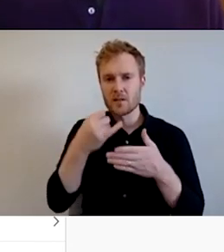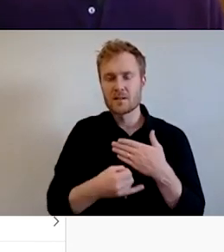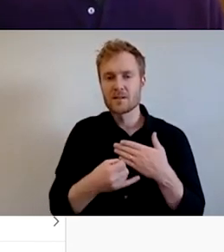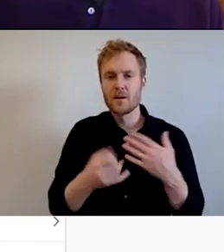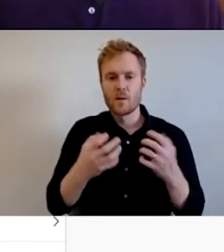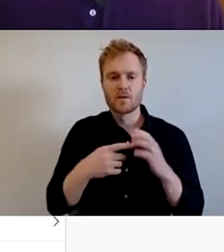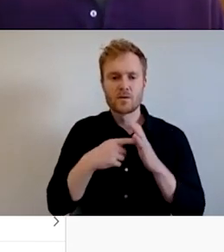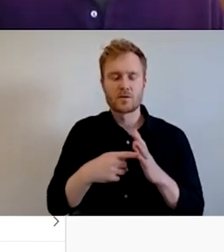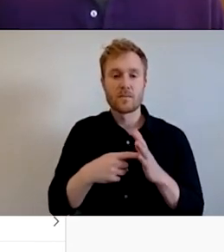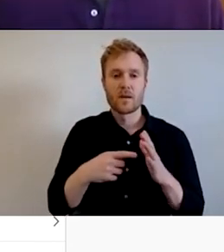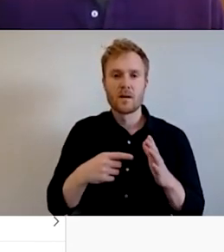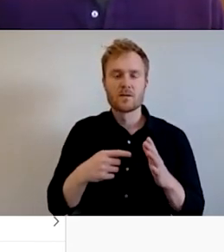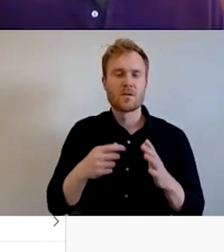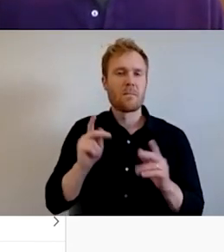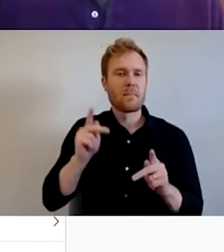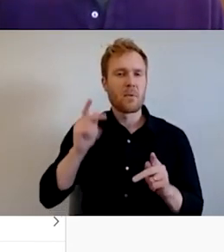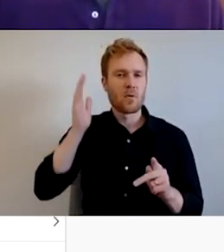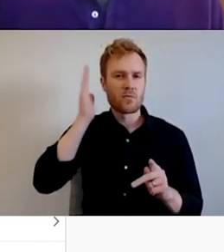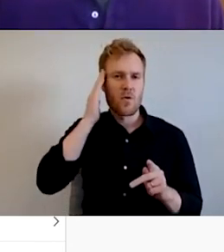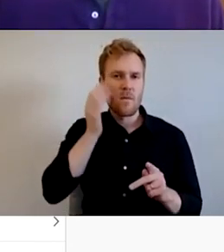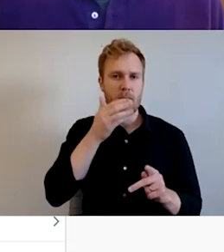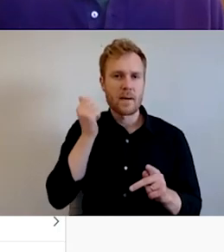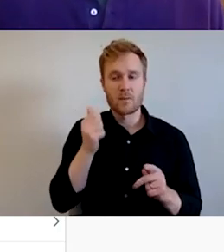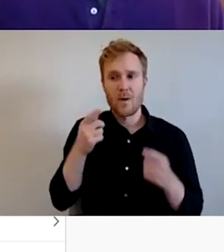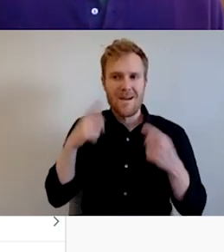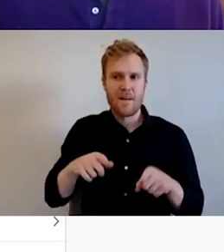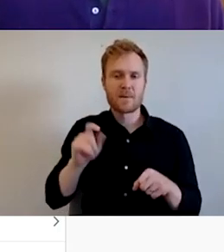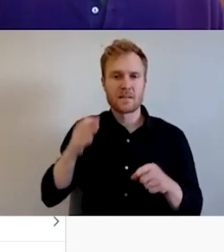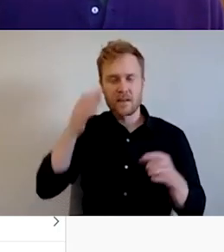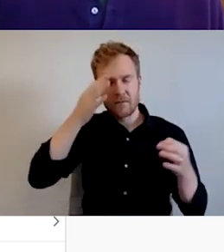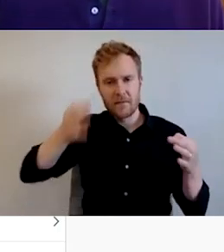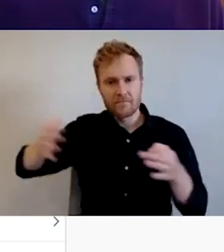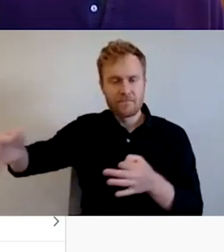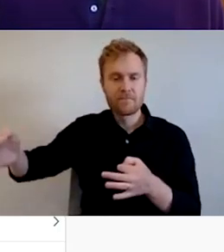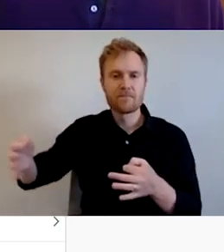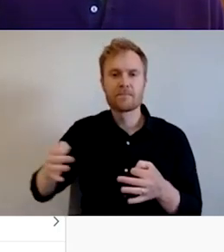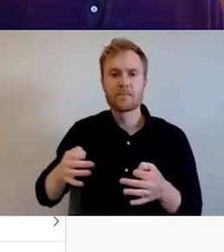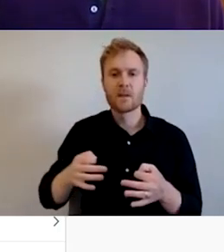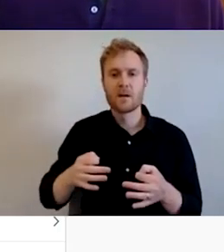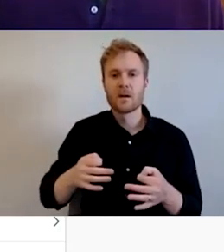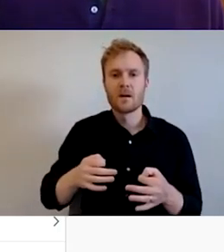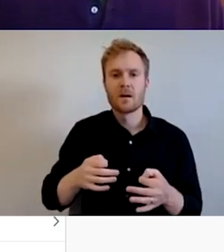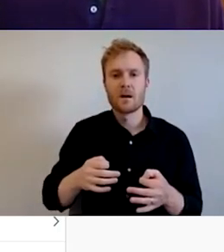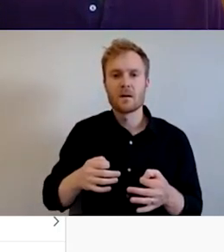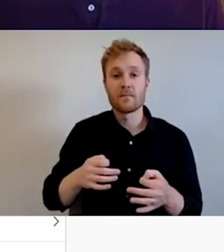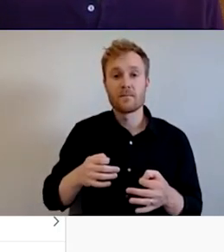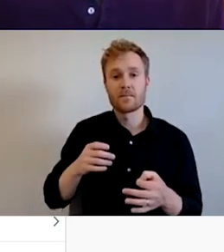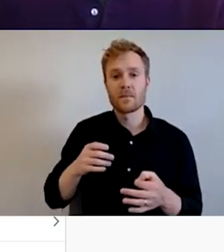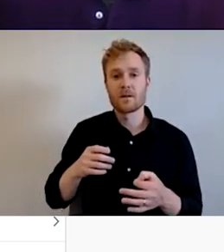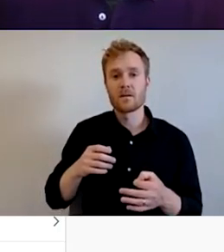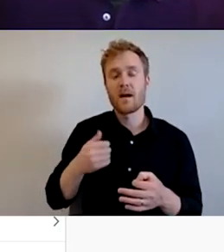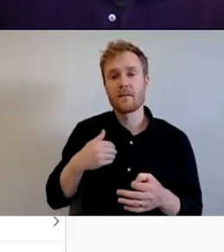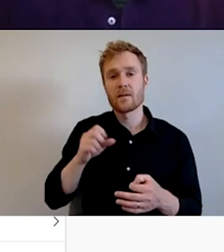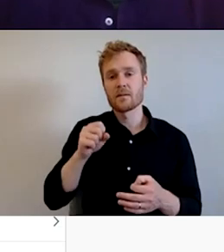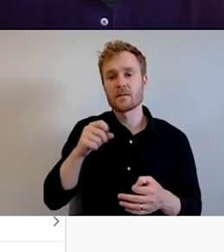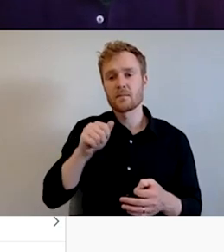So people have a better sense of what happens when we're making these decisions, right? So in this opportunity, there's pools, uh, spray parks. We said,